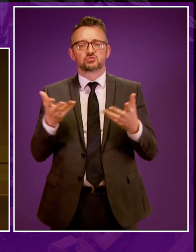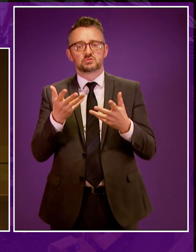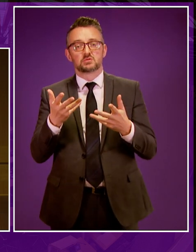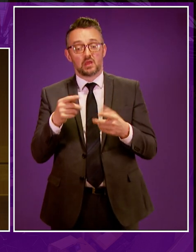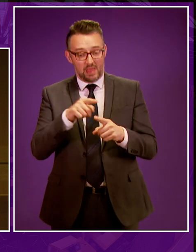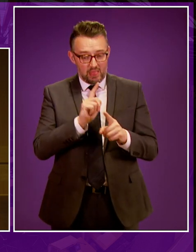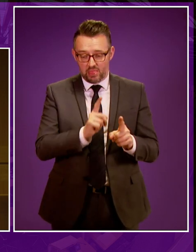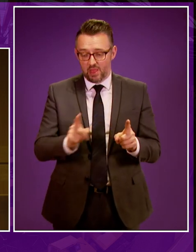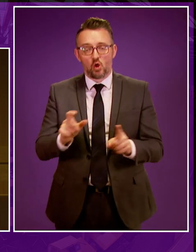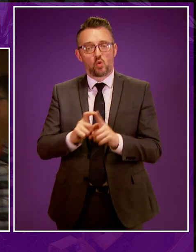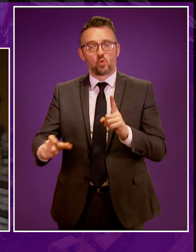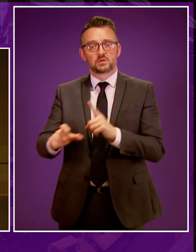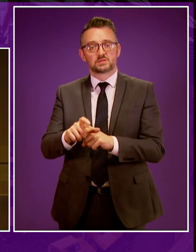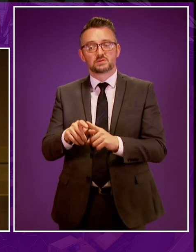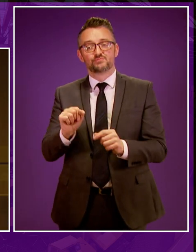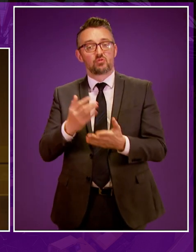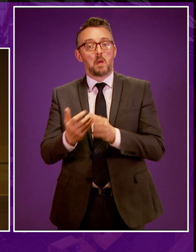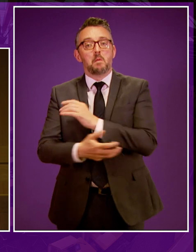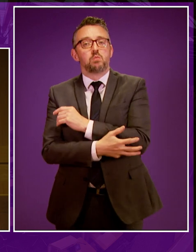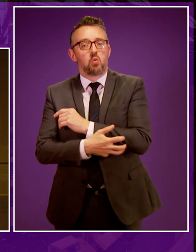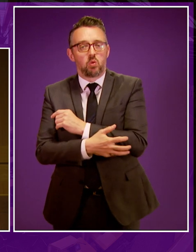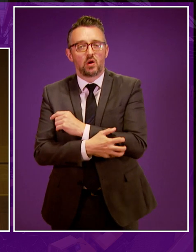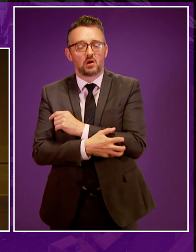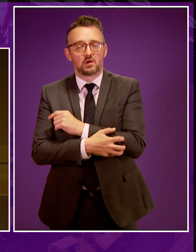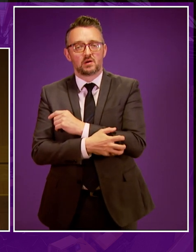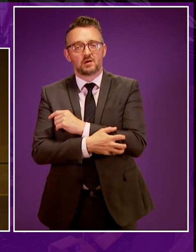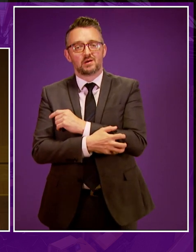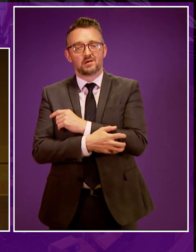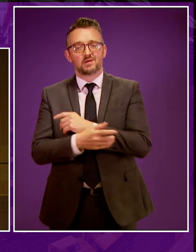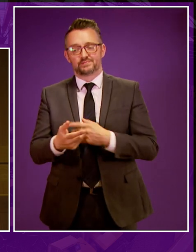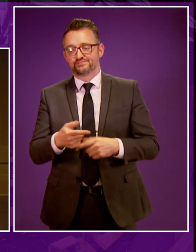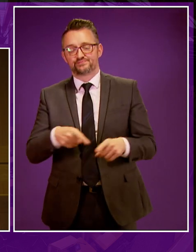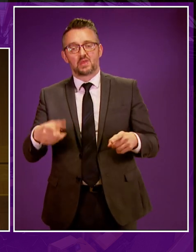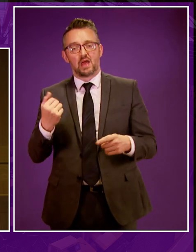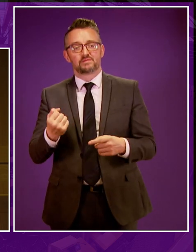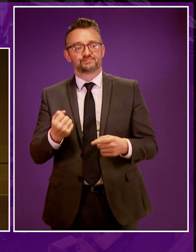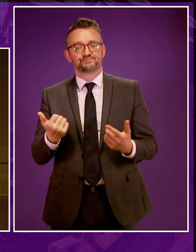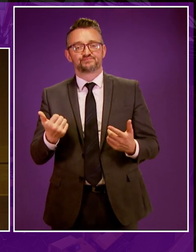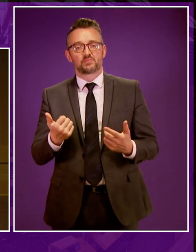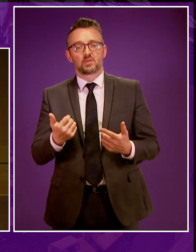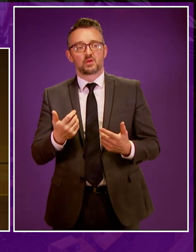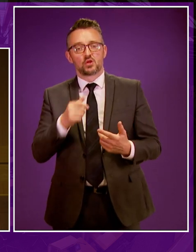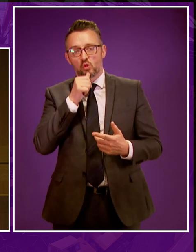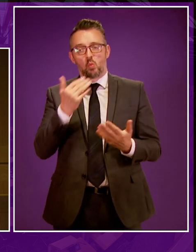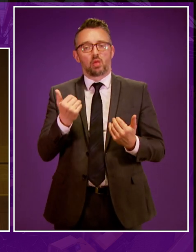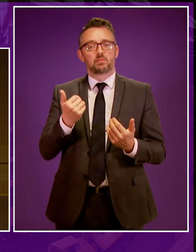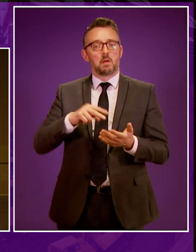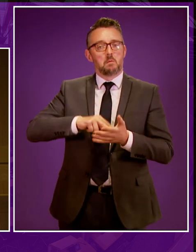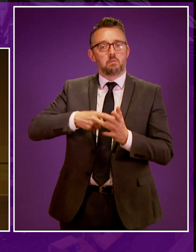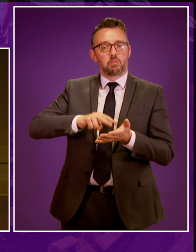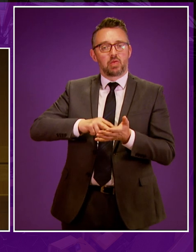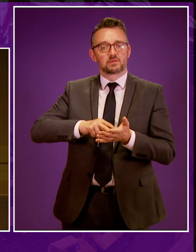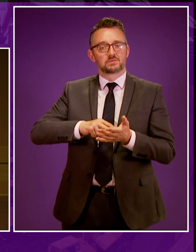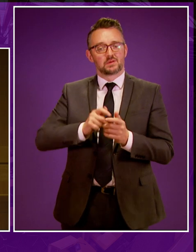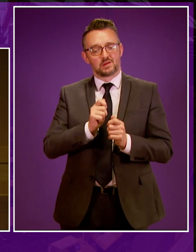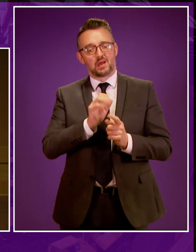communities, more often than not the poorest communities, that are all too often subjected to unwelcome planning applications and land